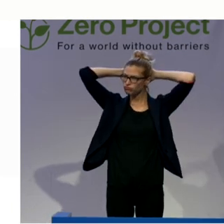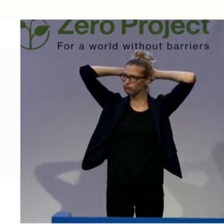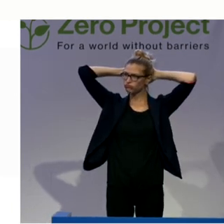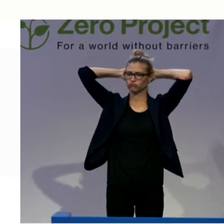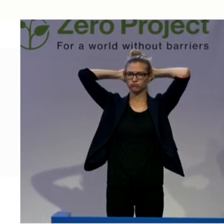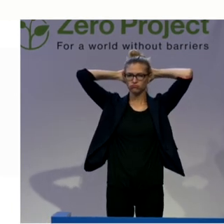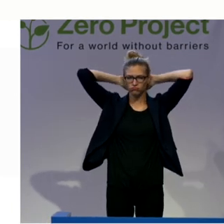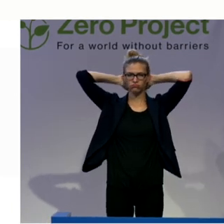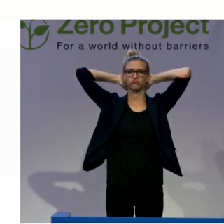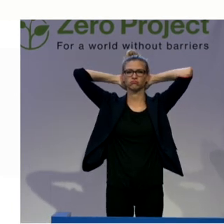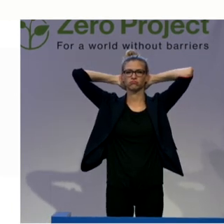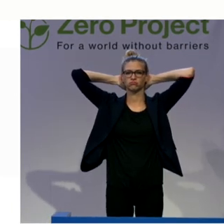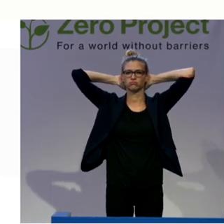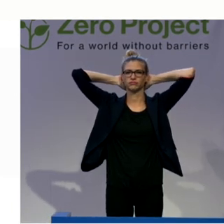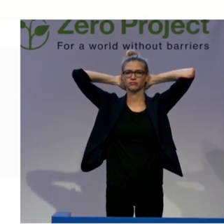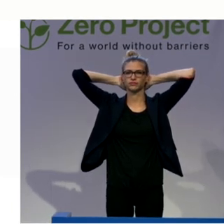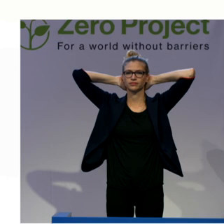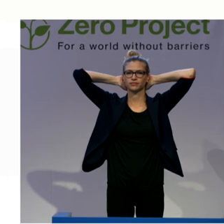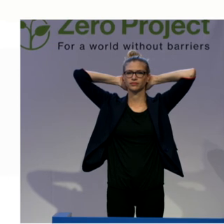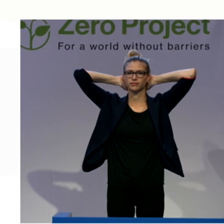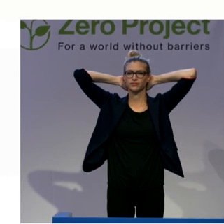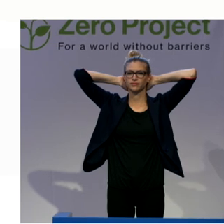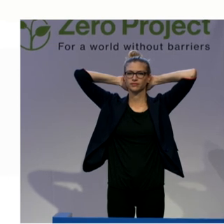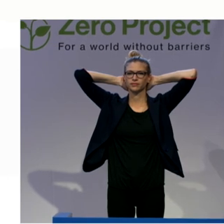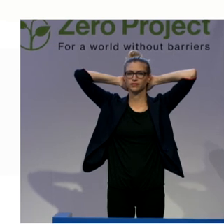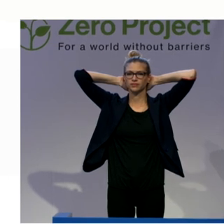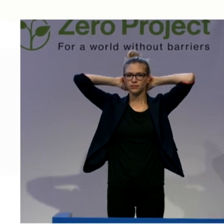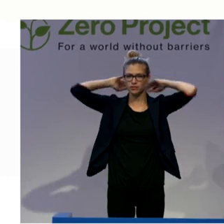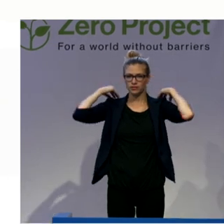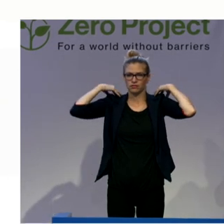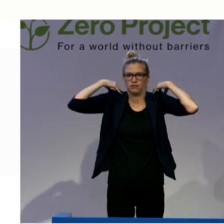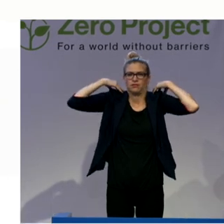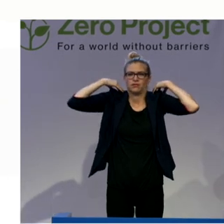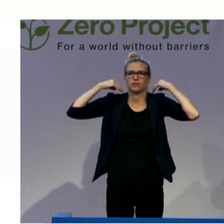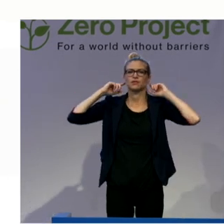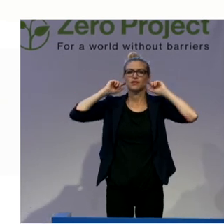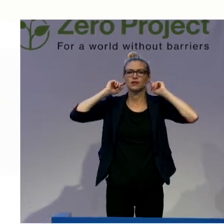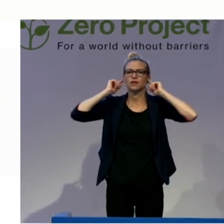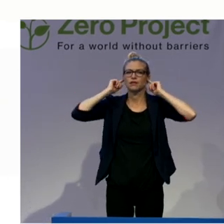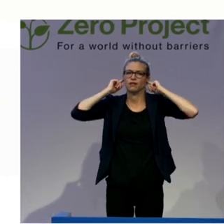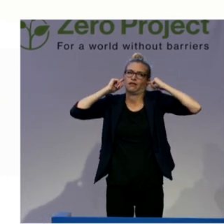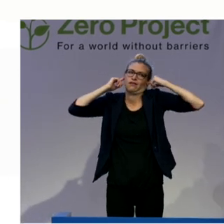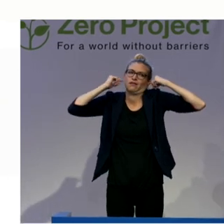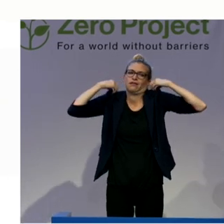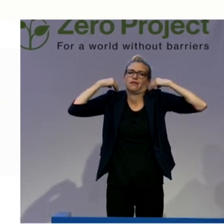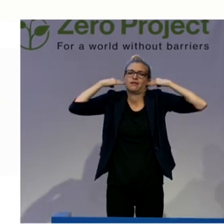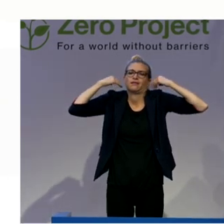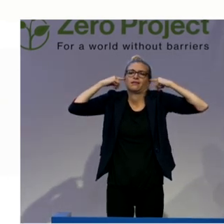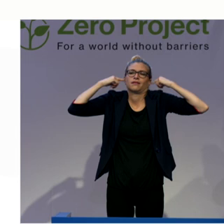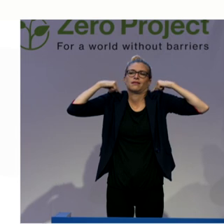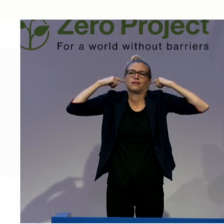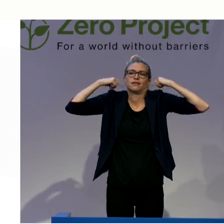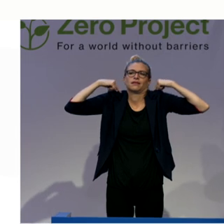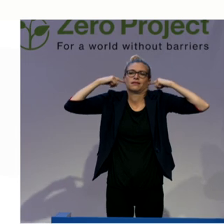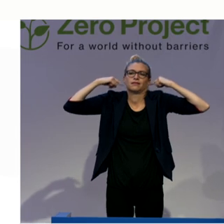now, move your shoulders up into your ears. Move them and move them down. Sliding